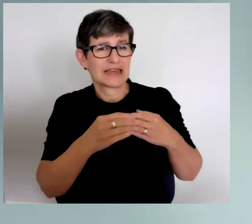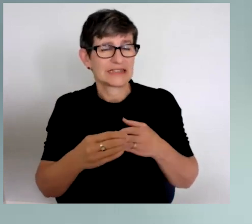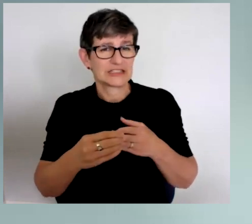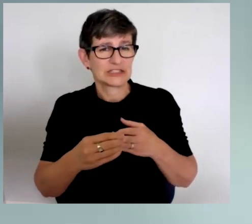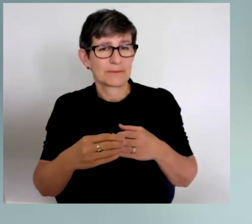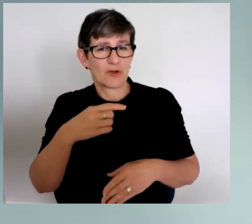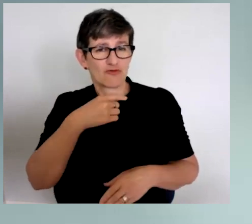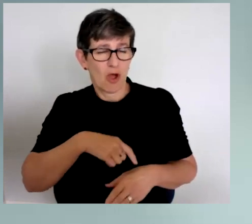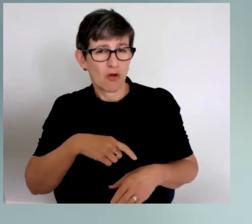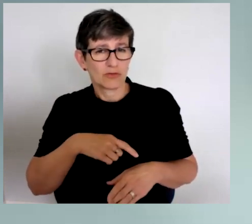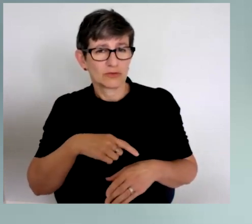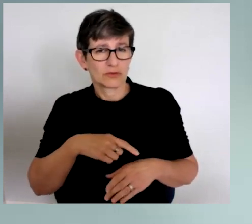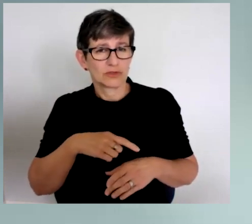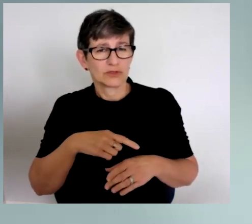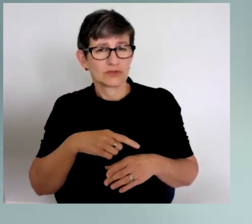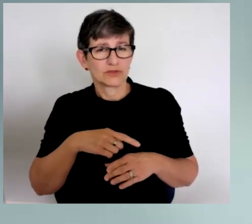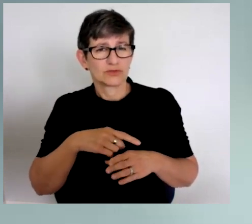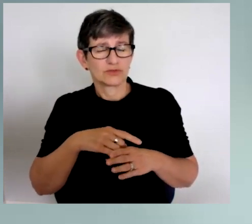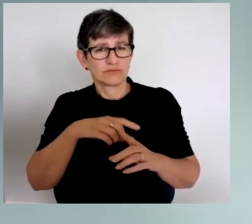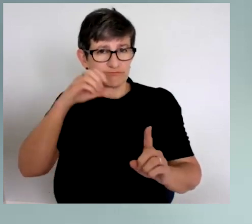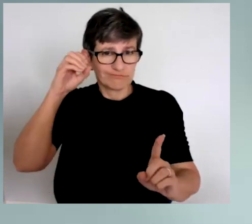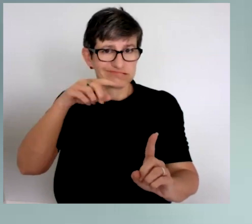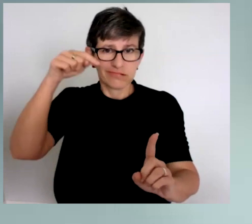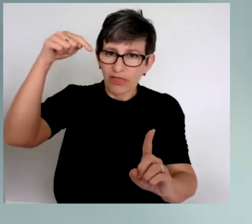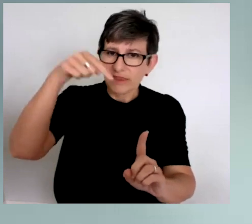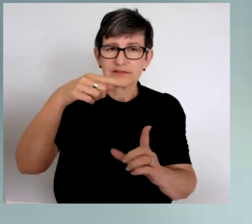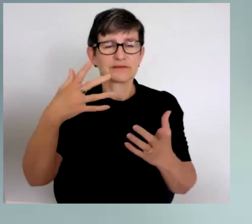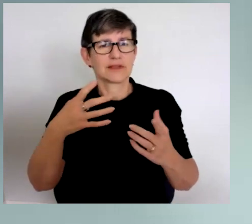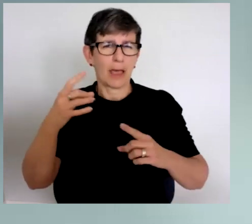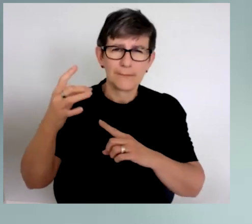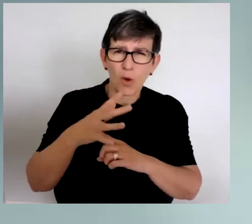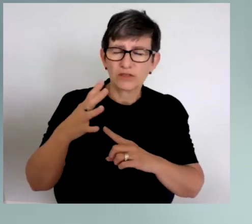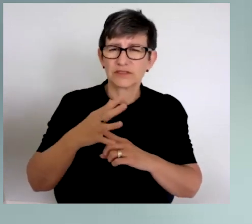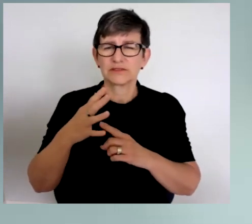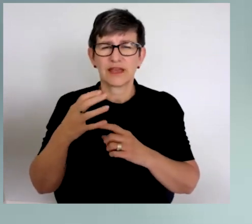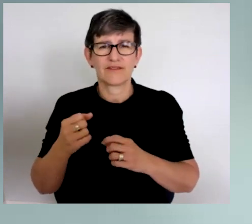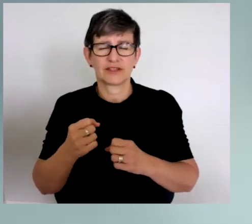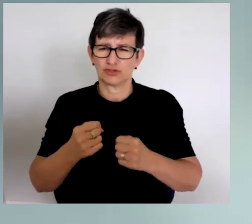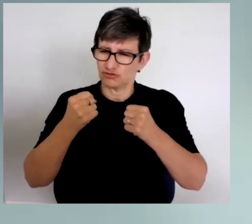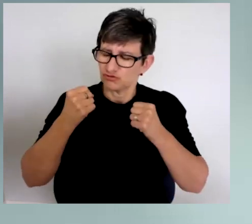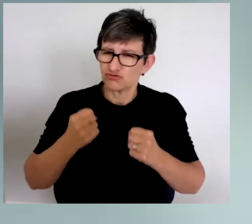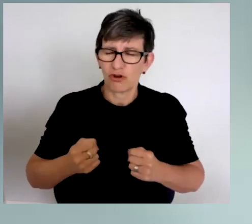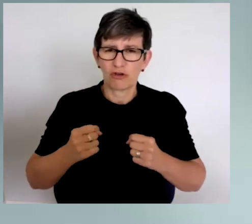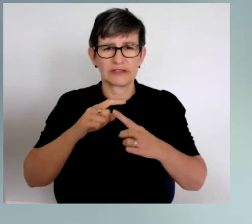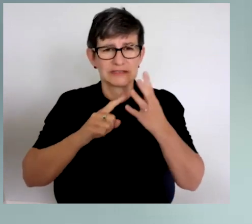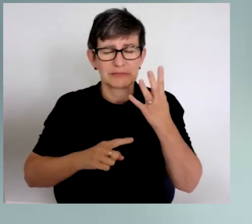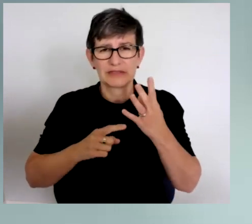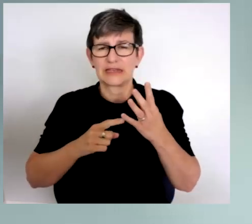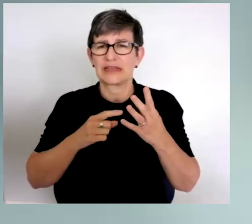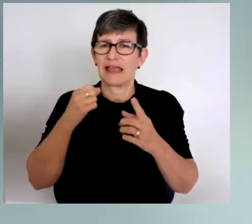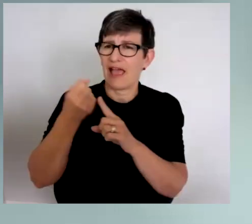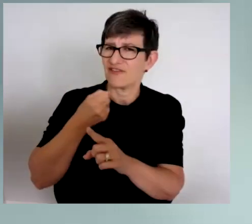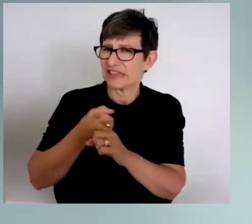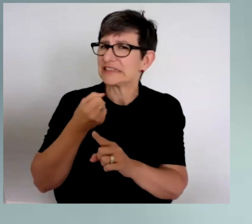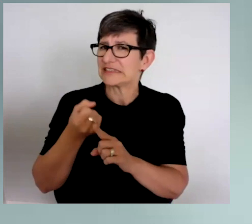as a way to highlight the importance of strong disability advocacy